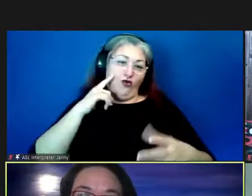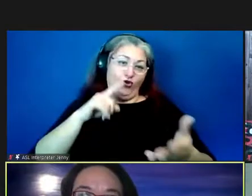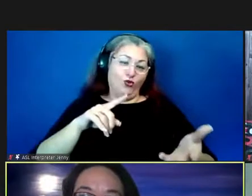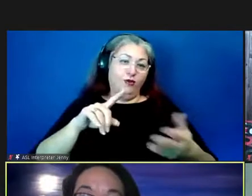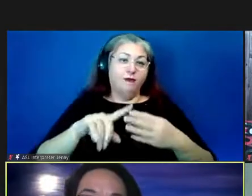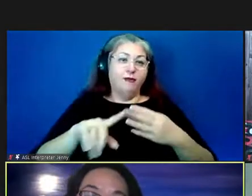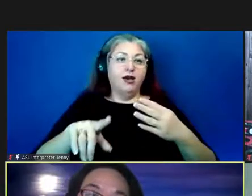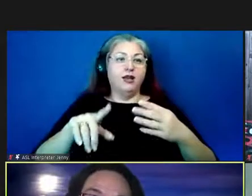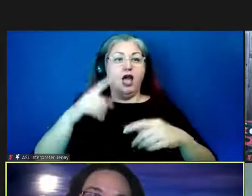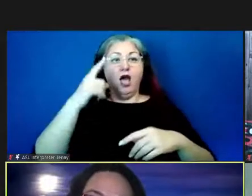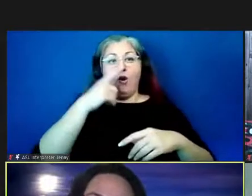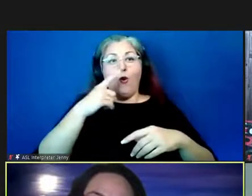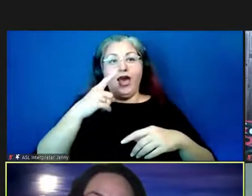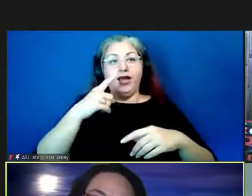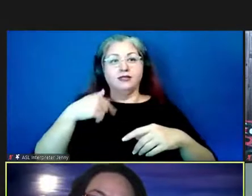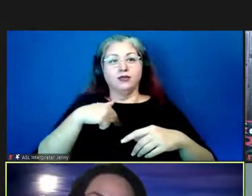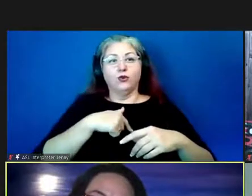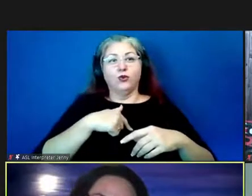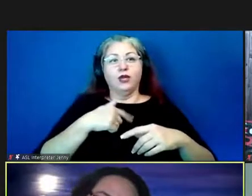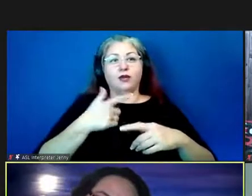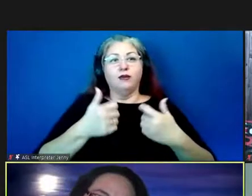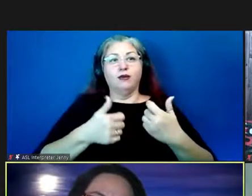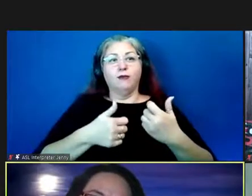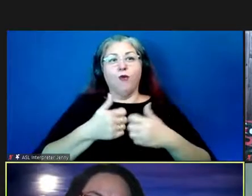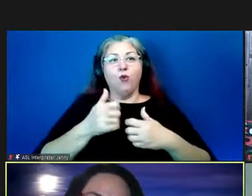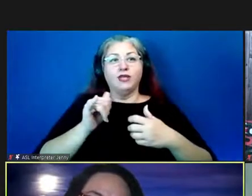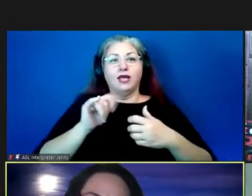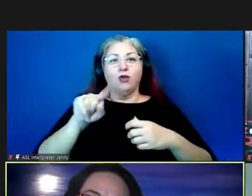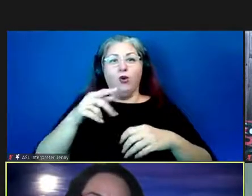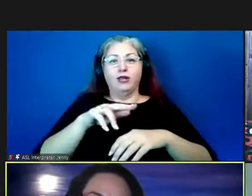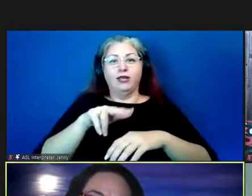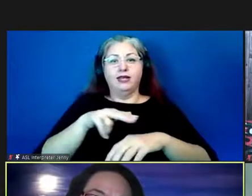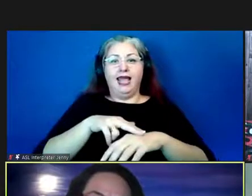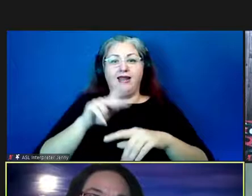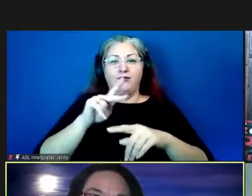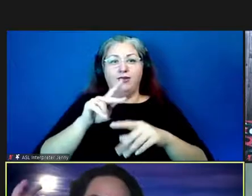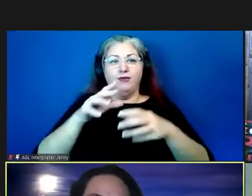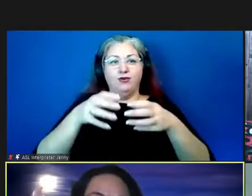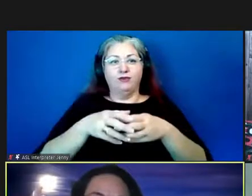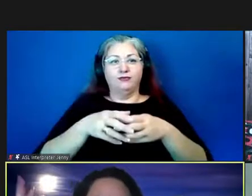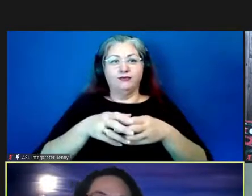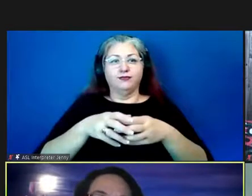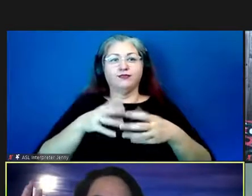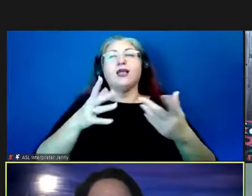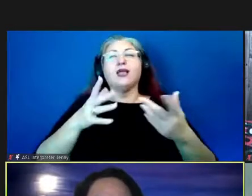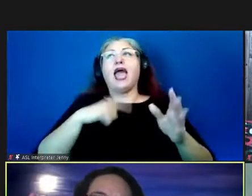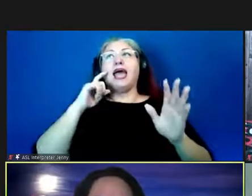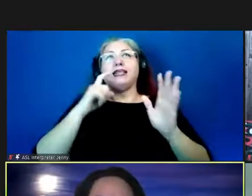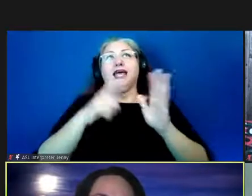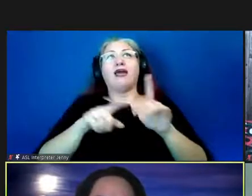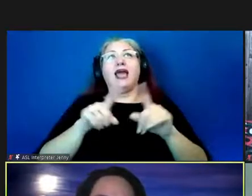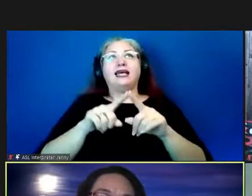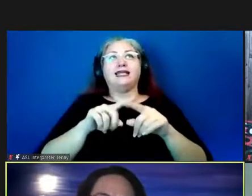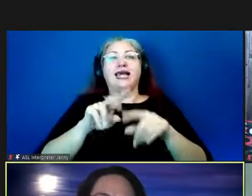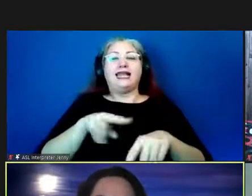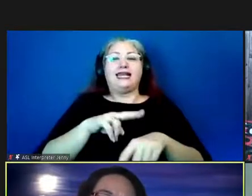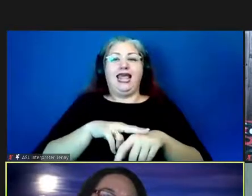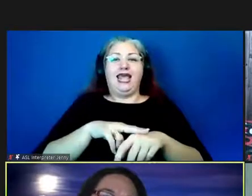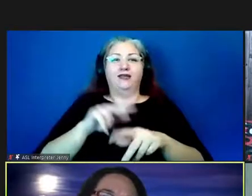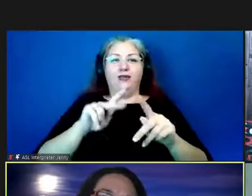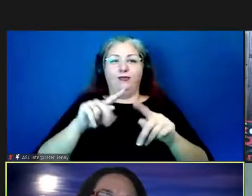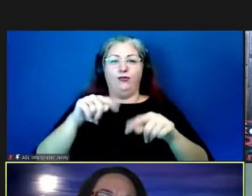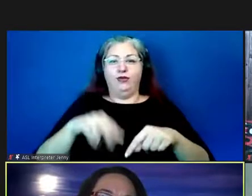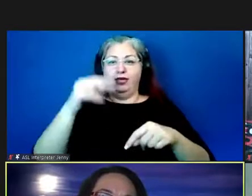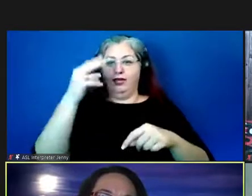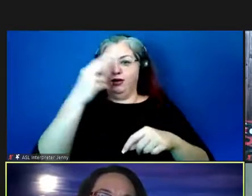but hawaiians are like the mostly like the only native people in hawaii they were identified as the native people of hawaii